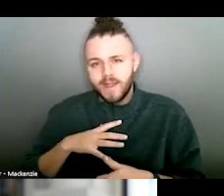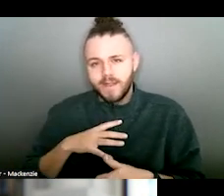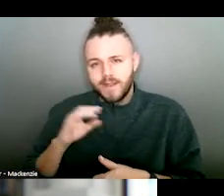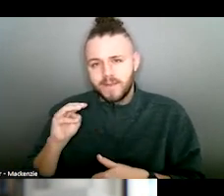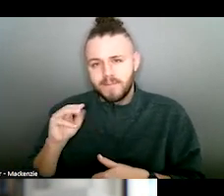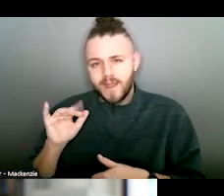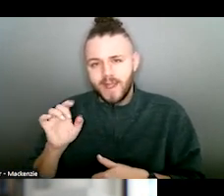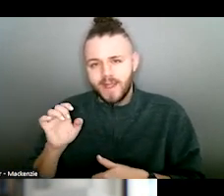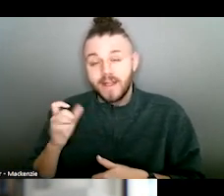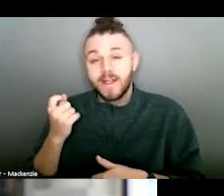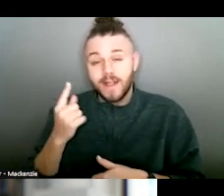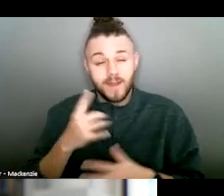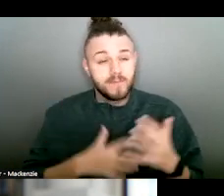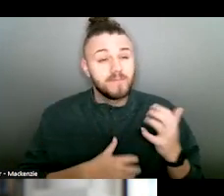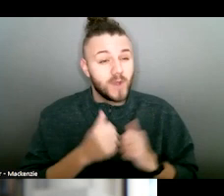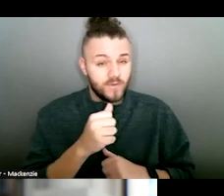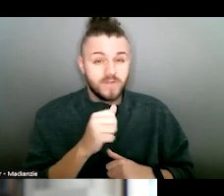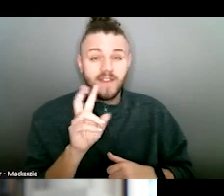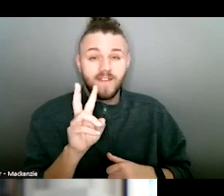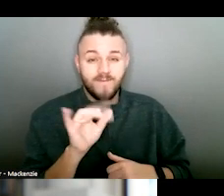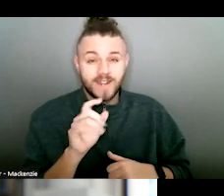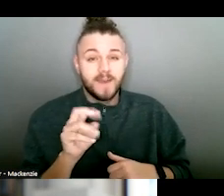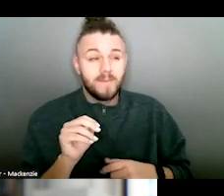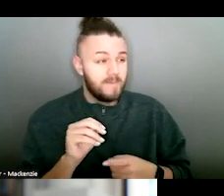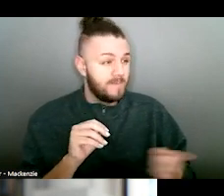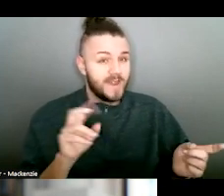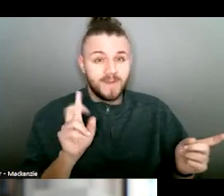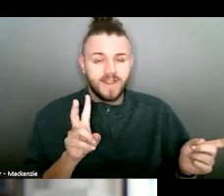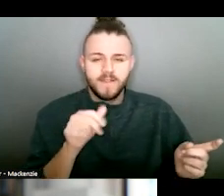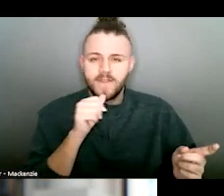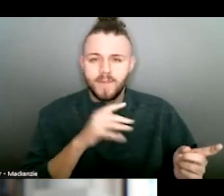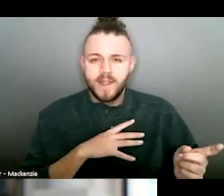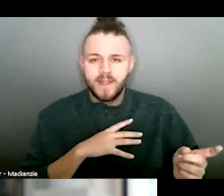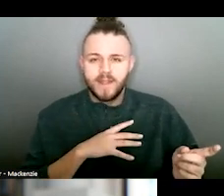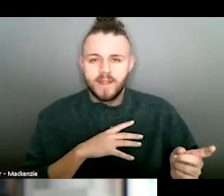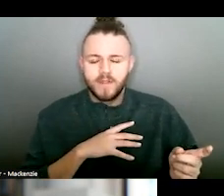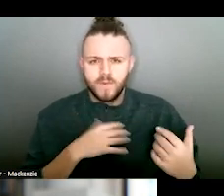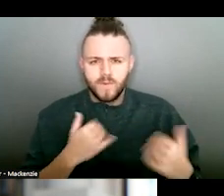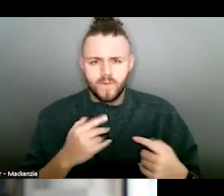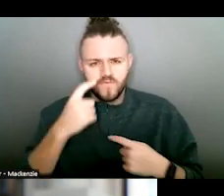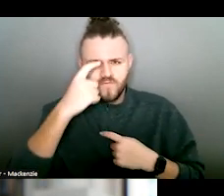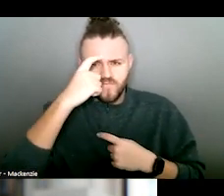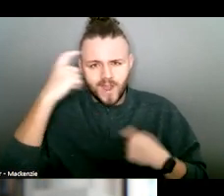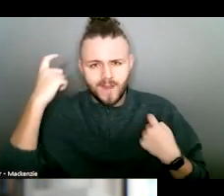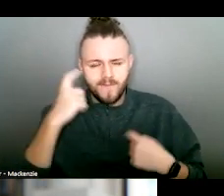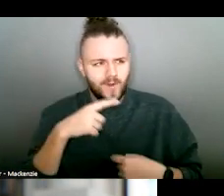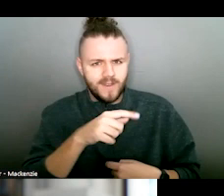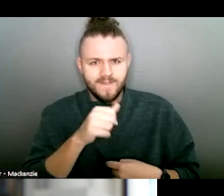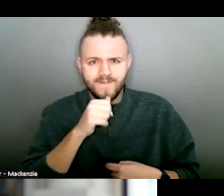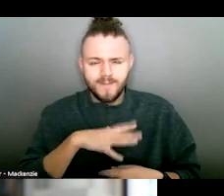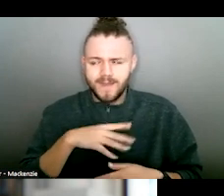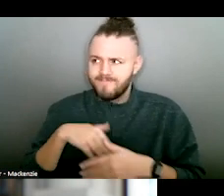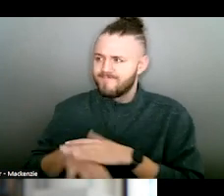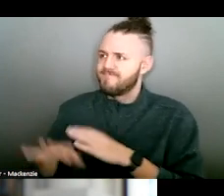male, and primarily victims of domestic violence are female. So imagine how traumatic that is for the